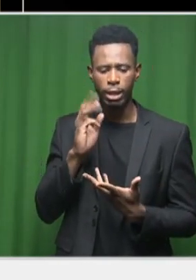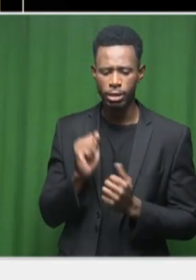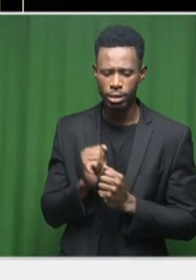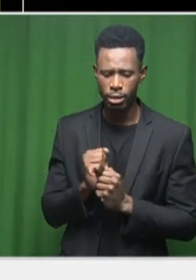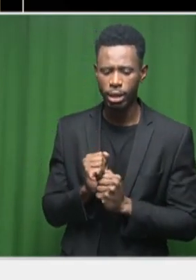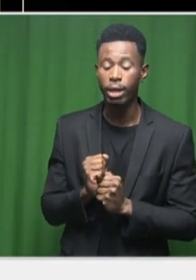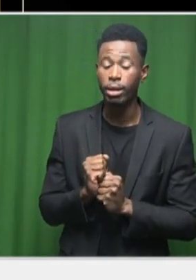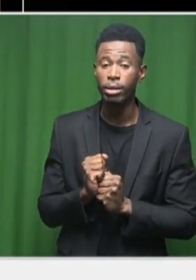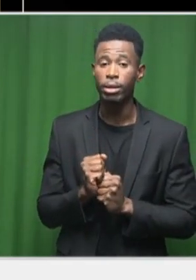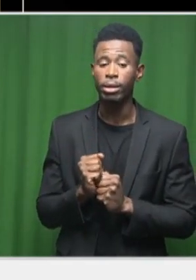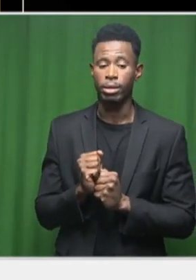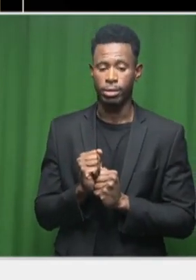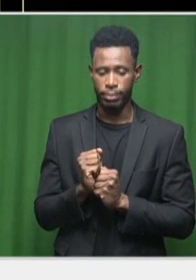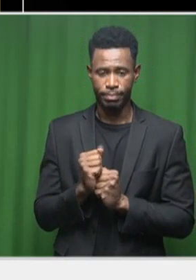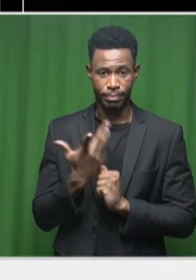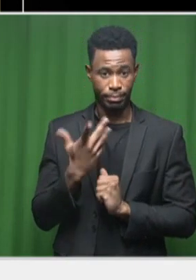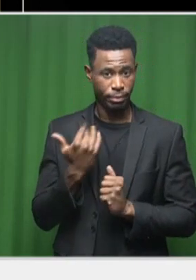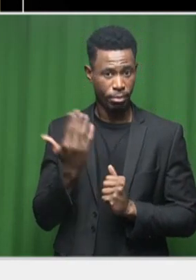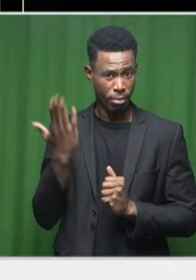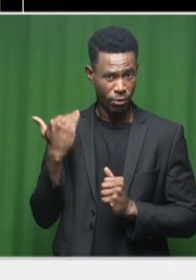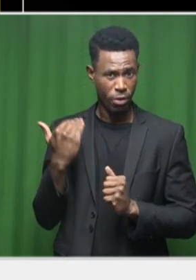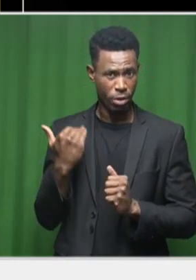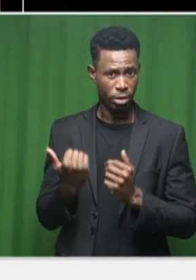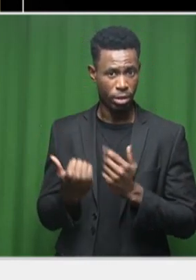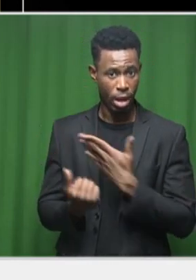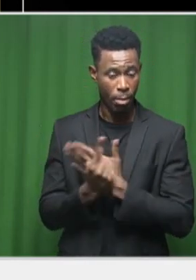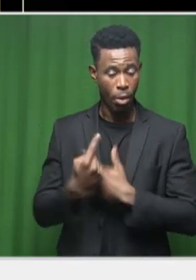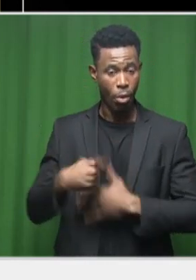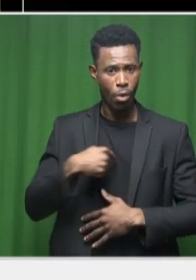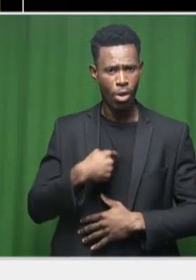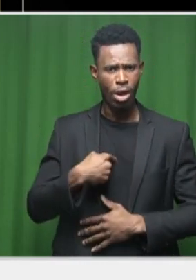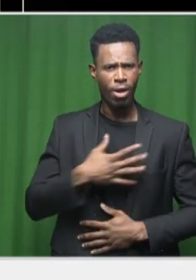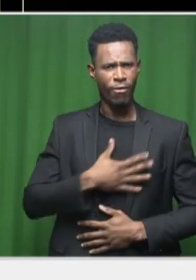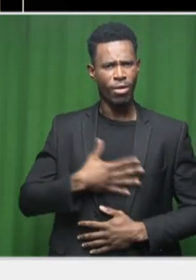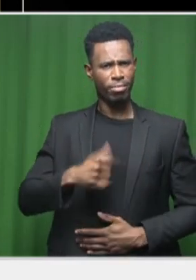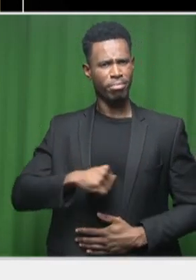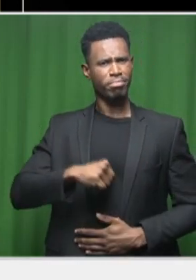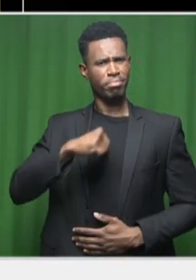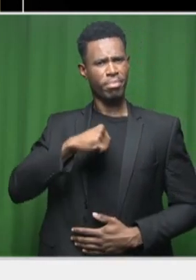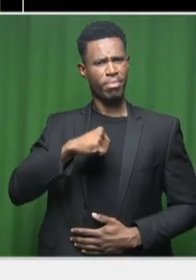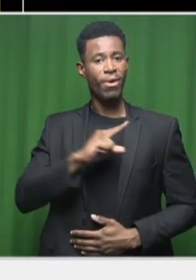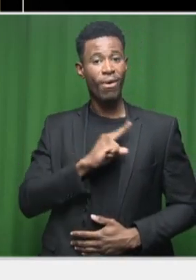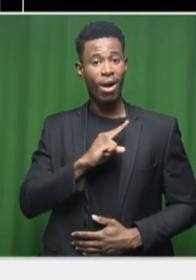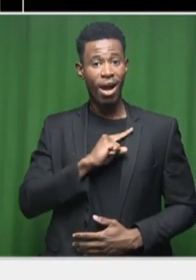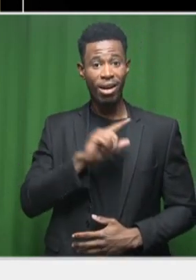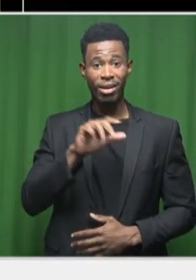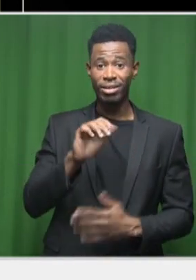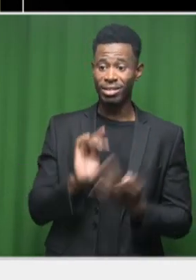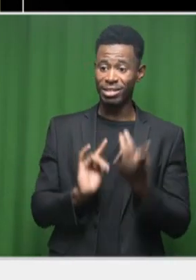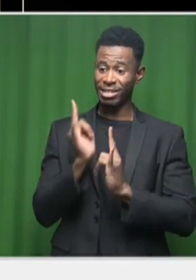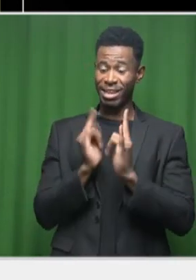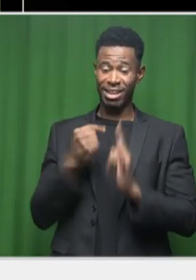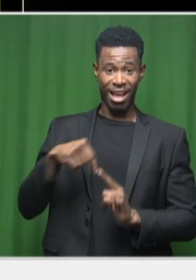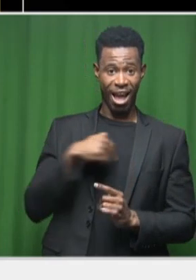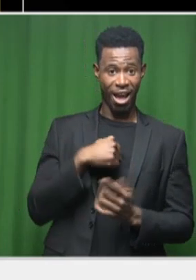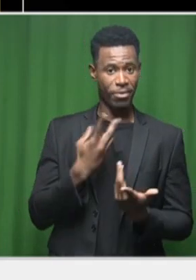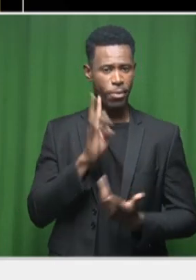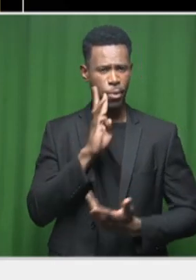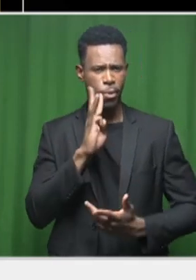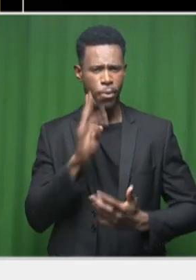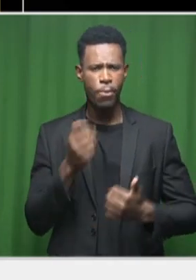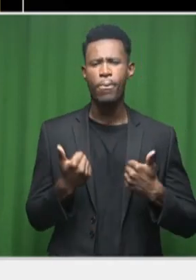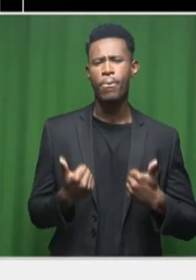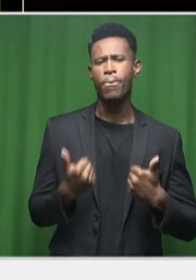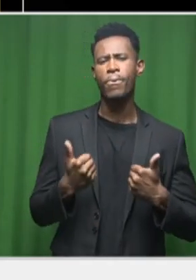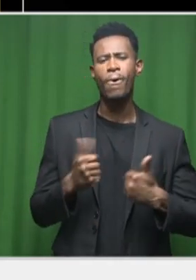know, there was a time when some of us were proud of the water quality in our cities and towns, you know, the Blue